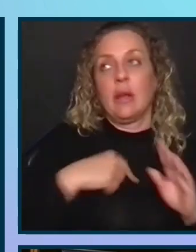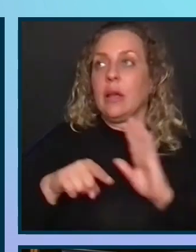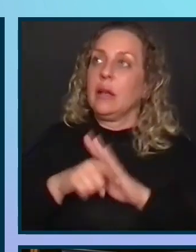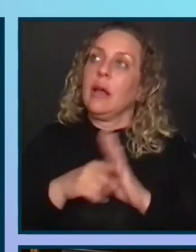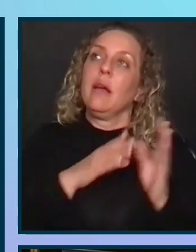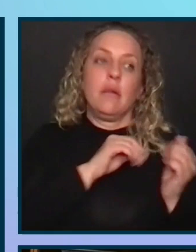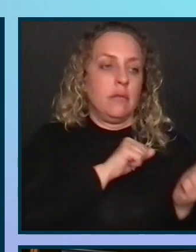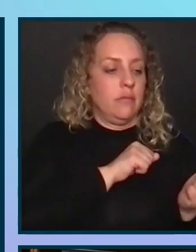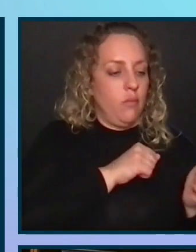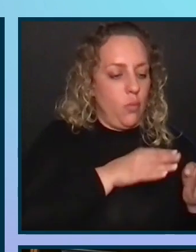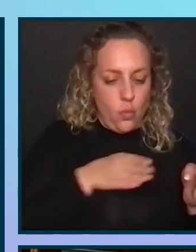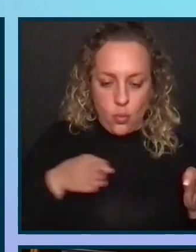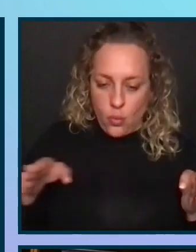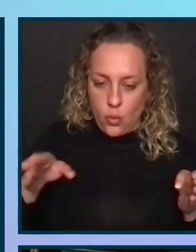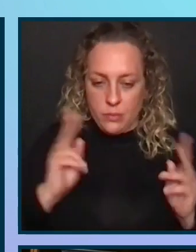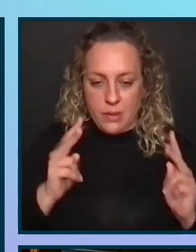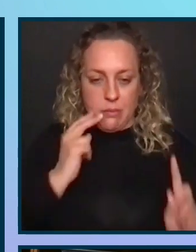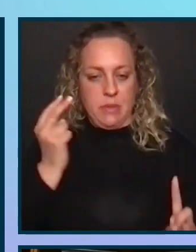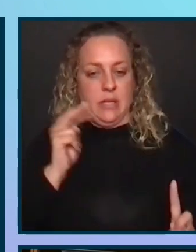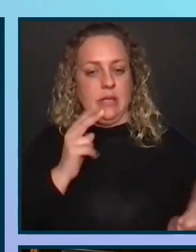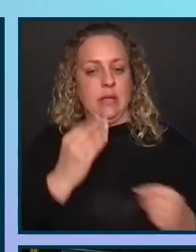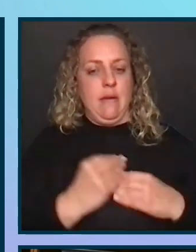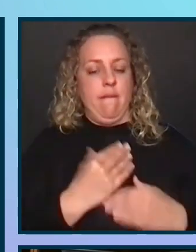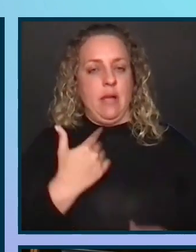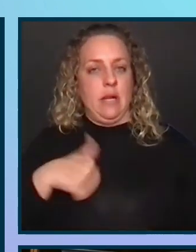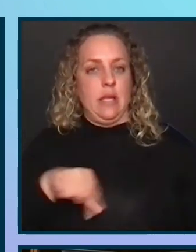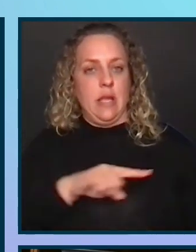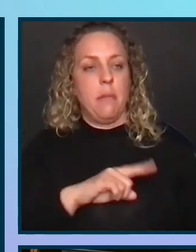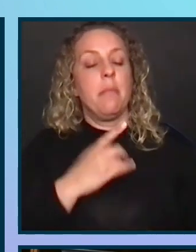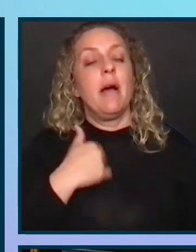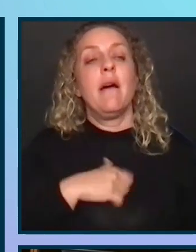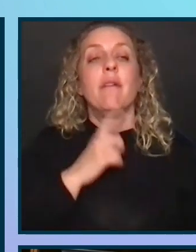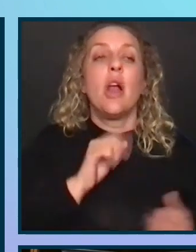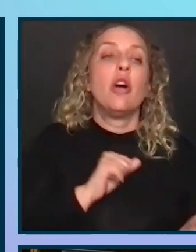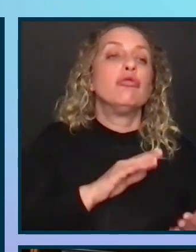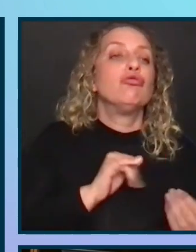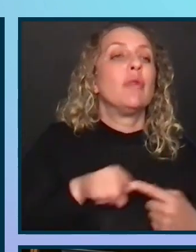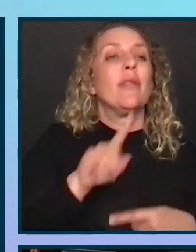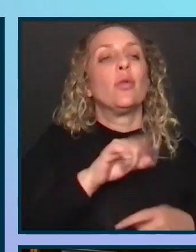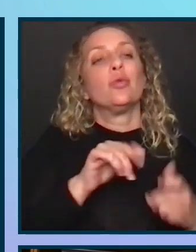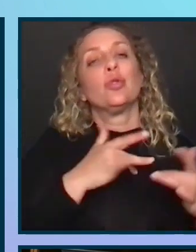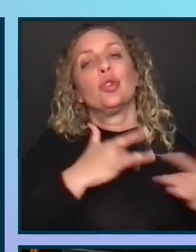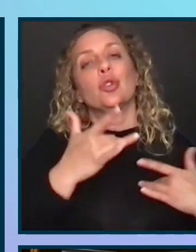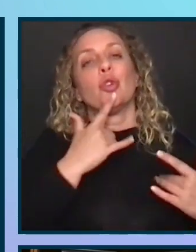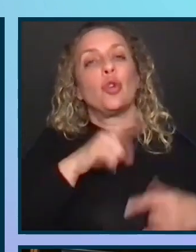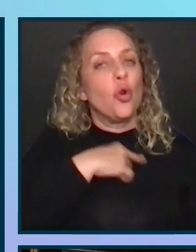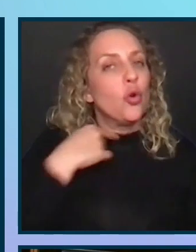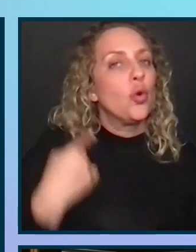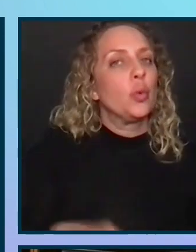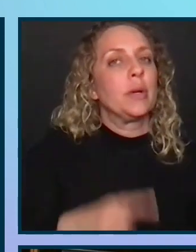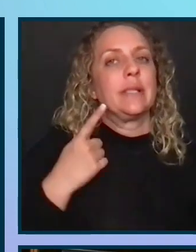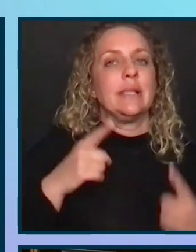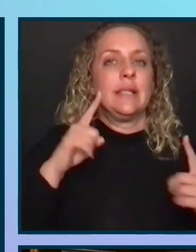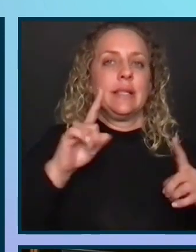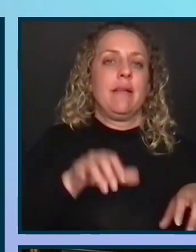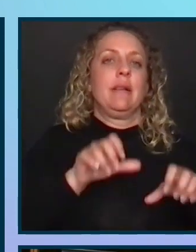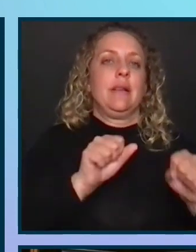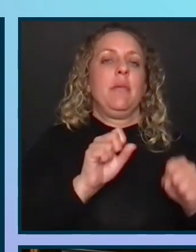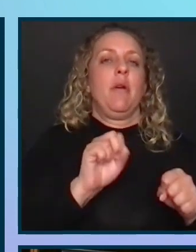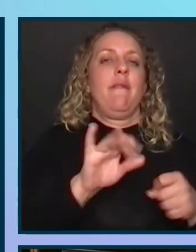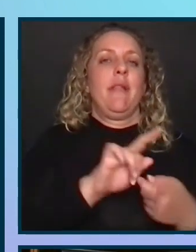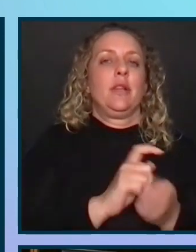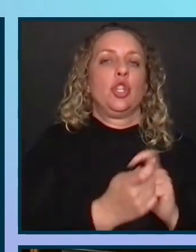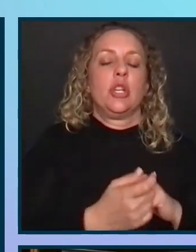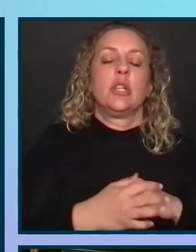group and individual might see the change affecting them, and if you aren't addressing those concerns, you are risking the success and adoption of the change.